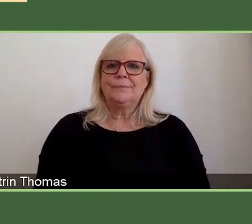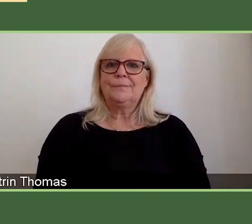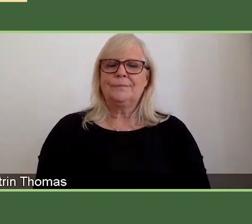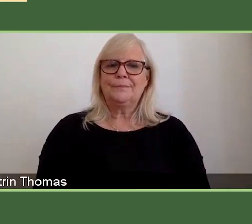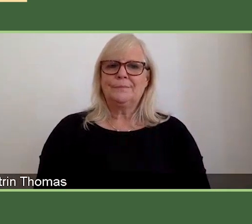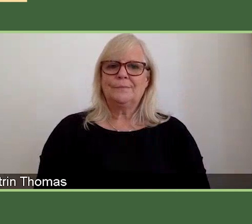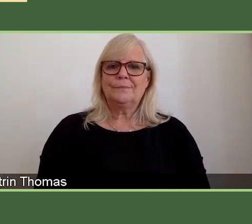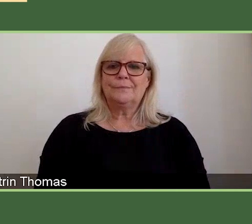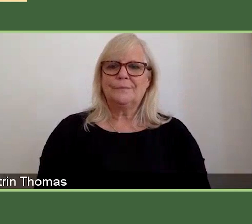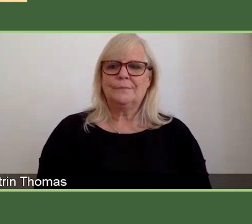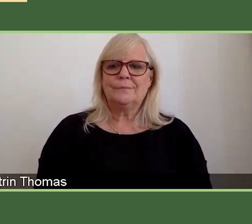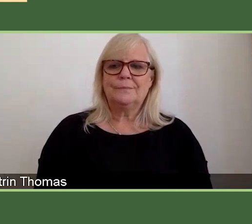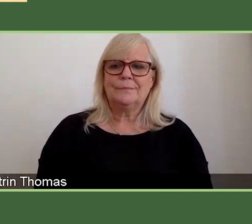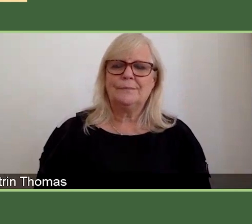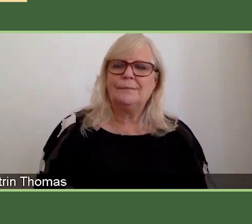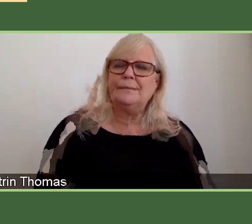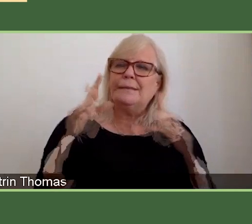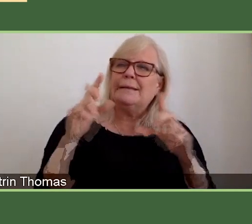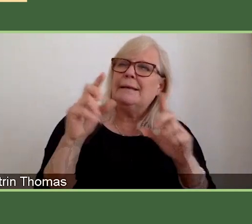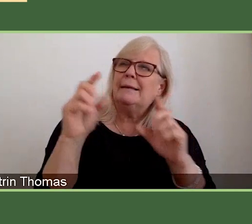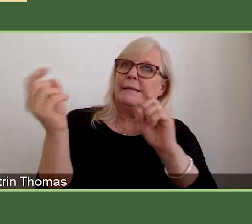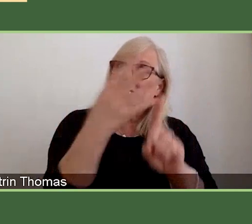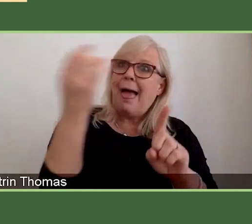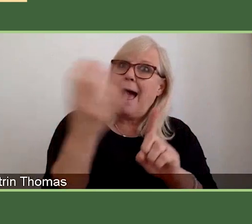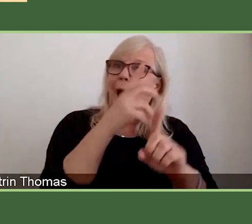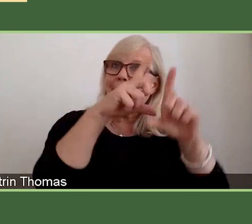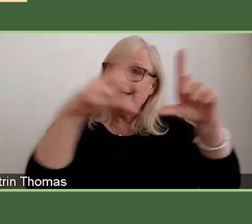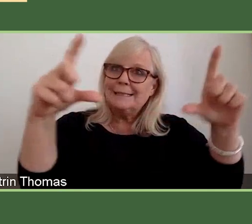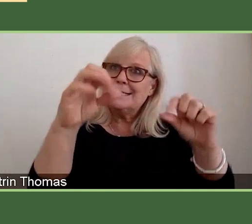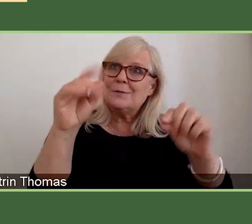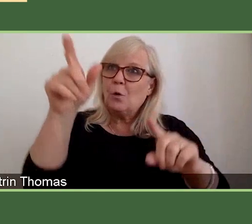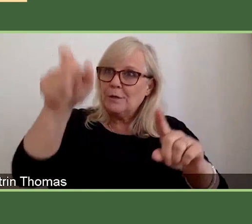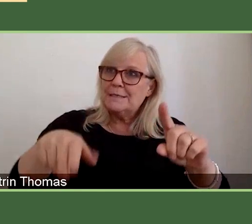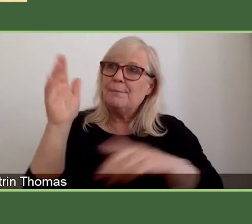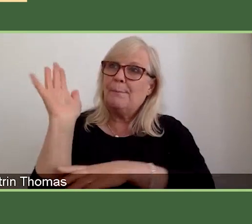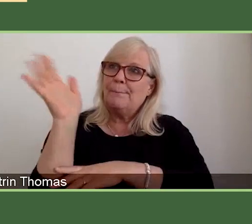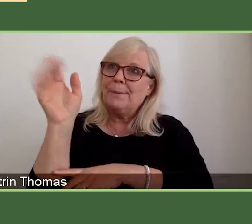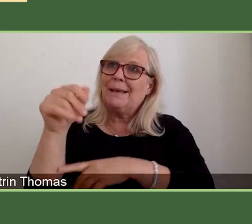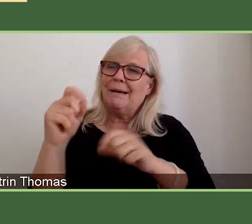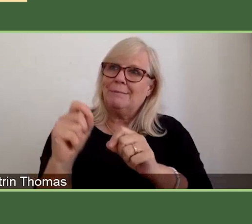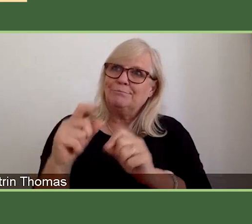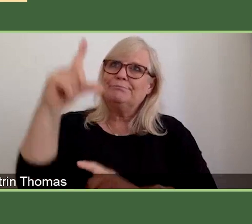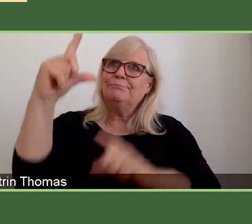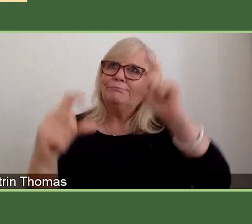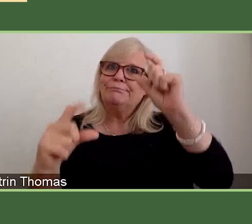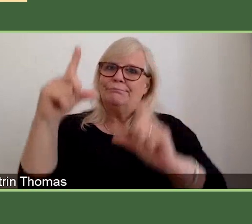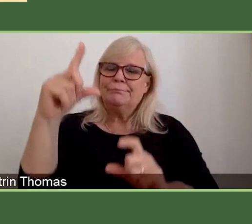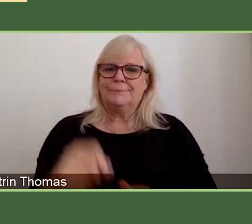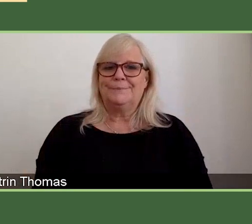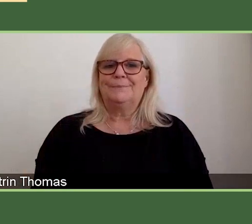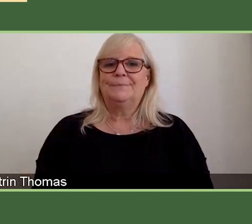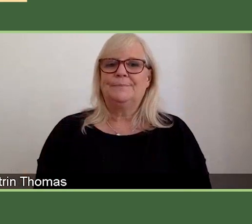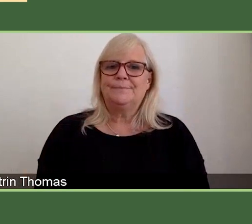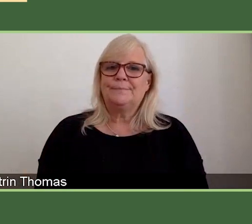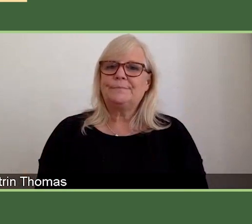Alison mentioned, we will move on to questions. As I mentioned in the beginning, we received or we asked you all to input questions